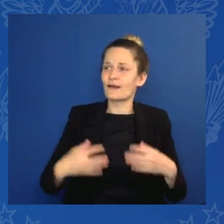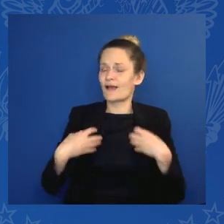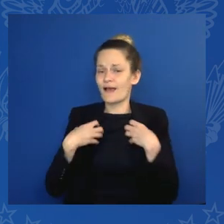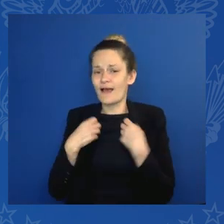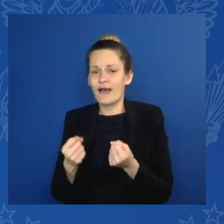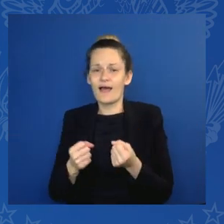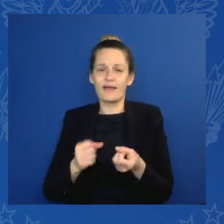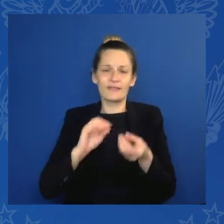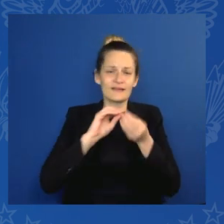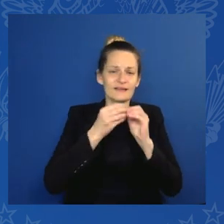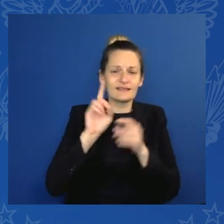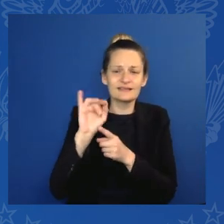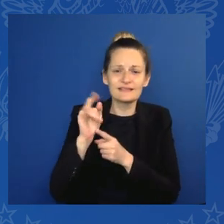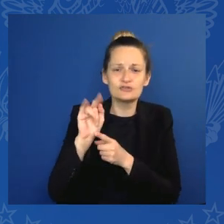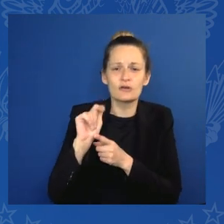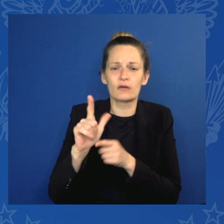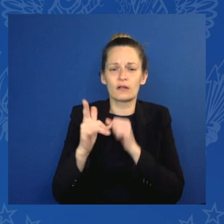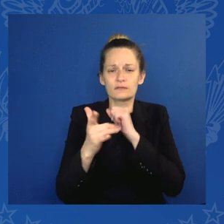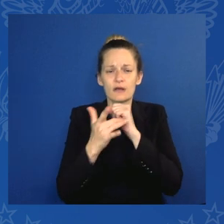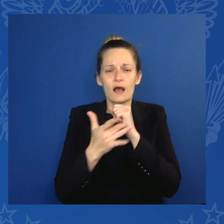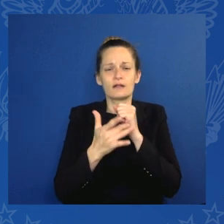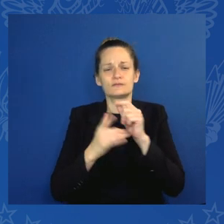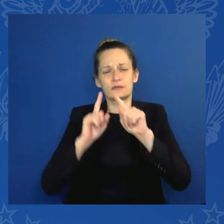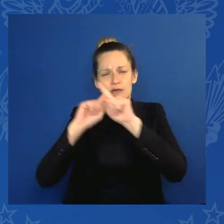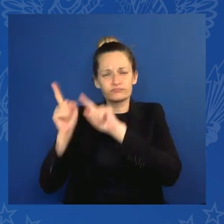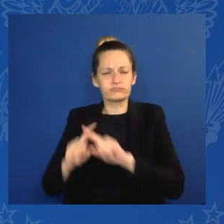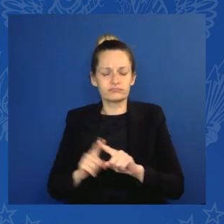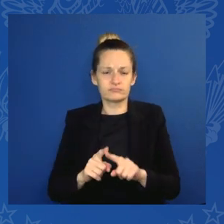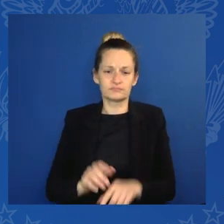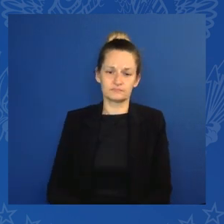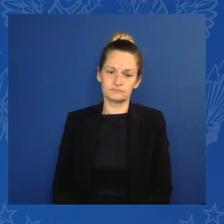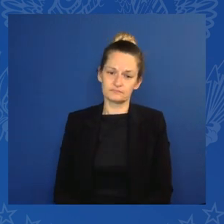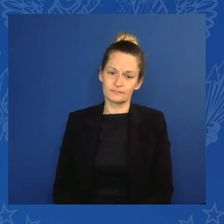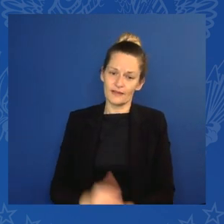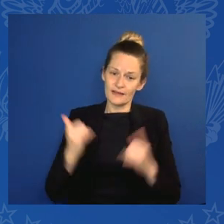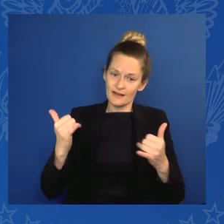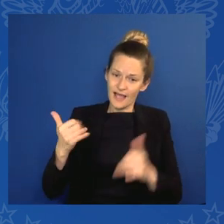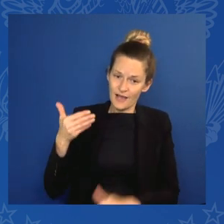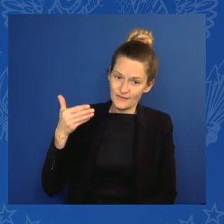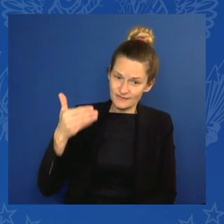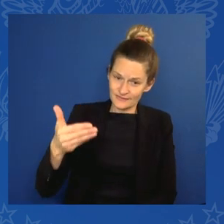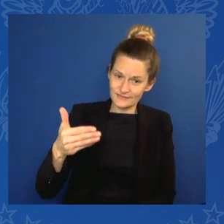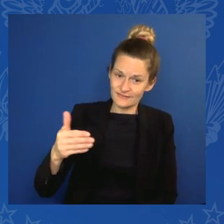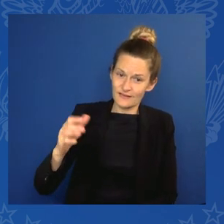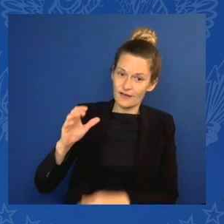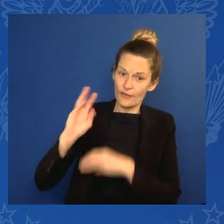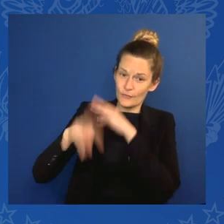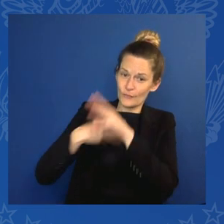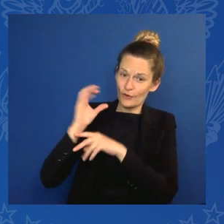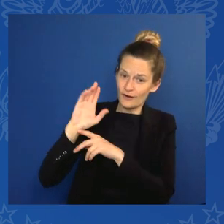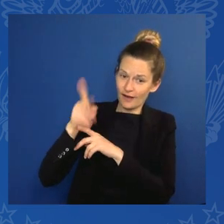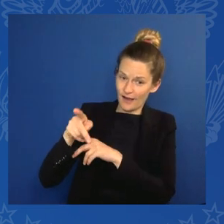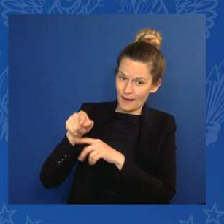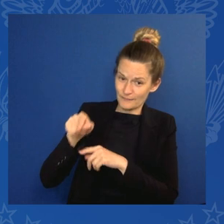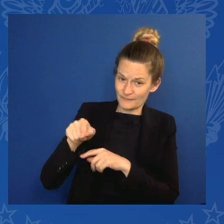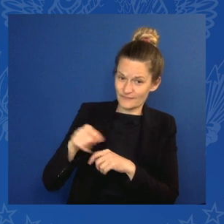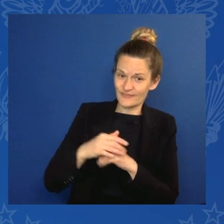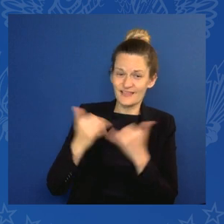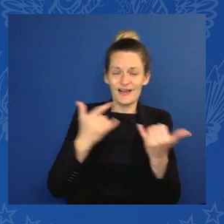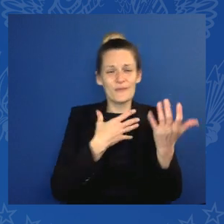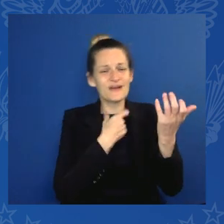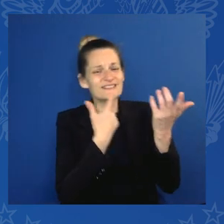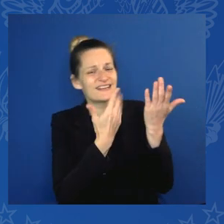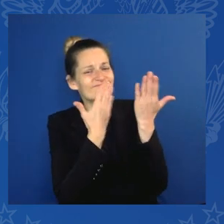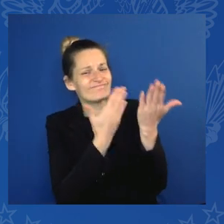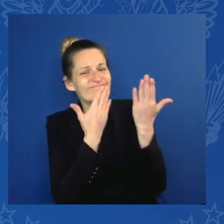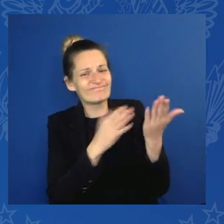November at COP26, thank you again, Boris, for the initiative, we announced our plans to step up globally